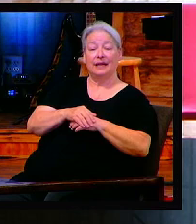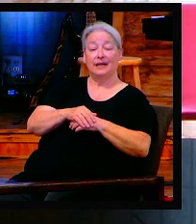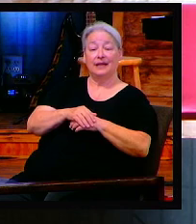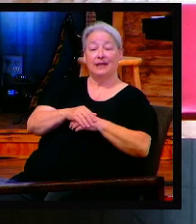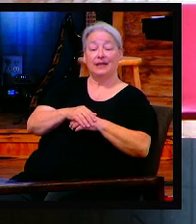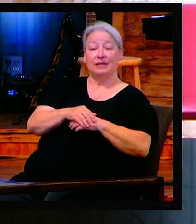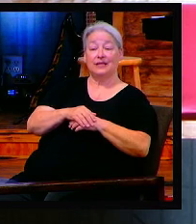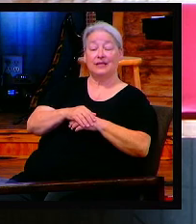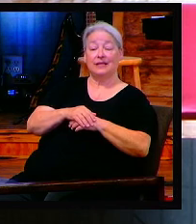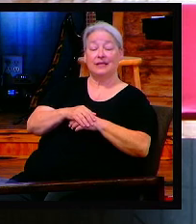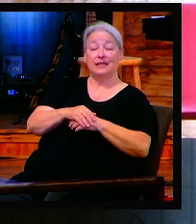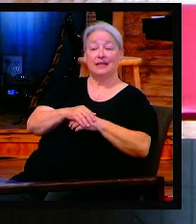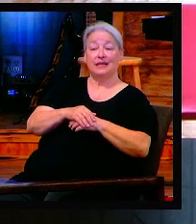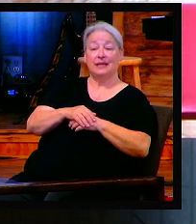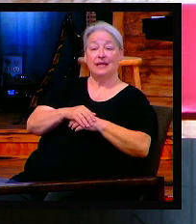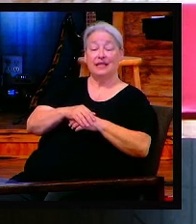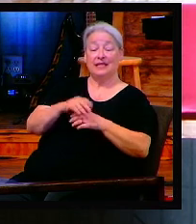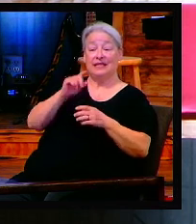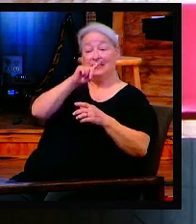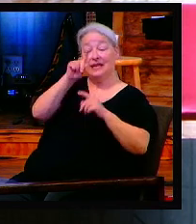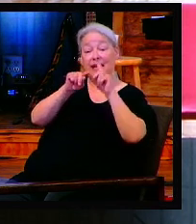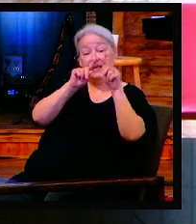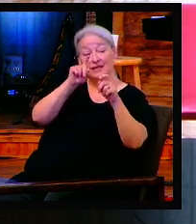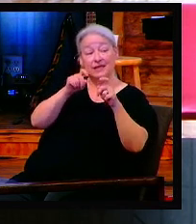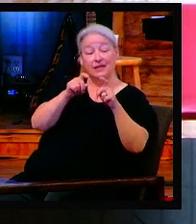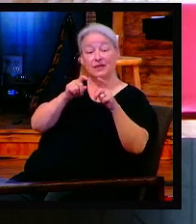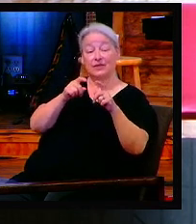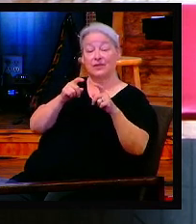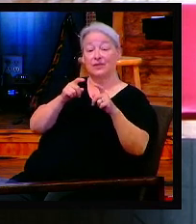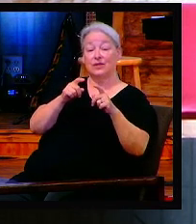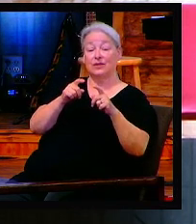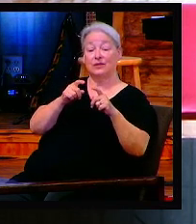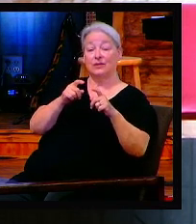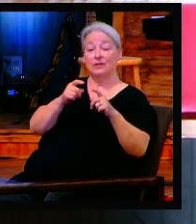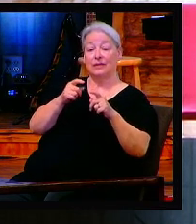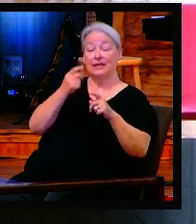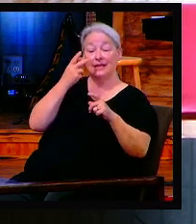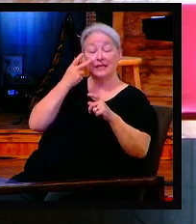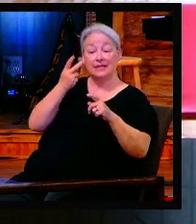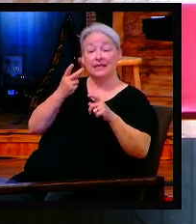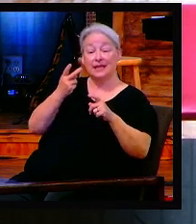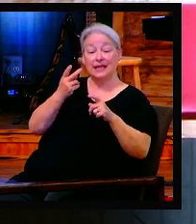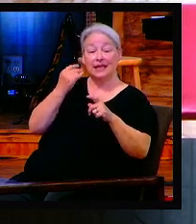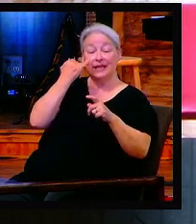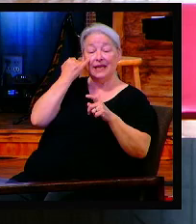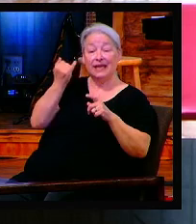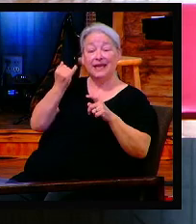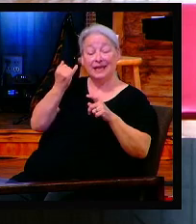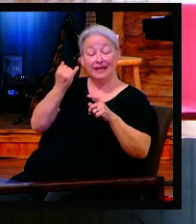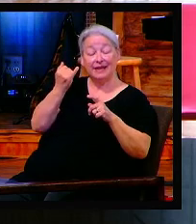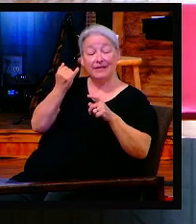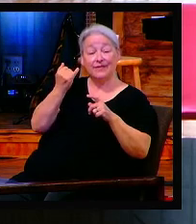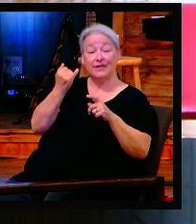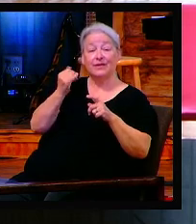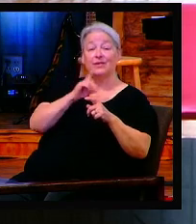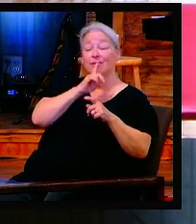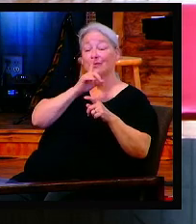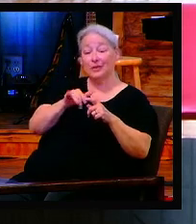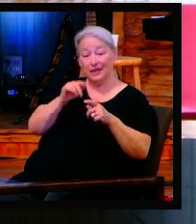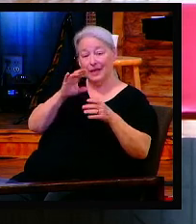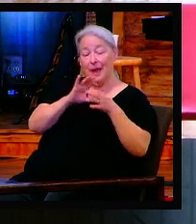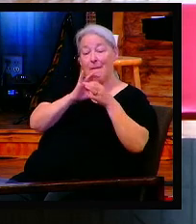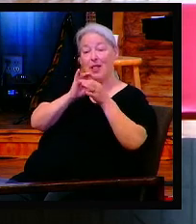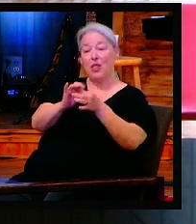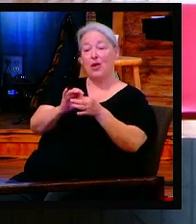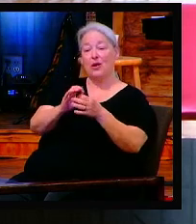sat for years as a young child in church and I thought Christ was literally his last name. I didn't know Christ meant the Messiah, the anointed one,